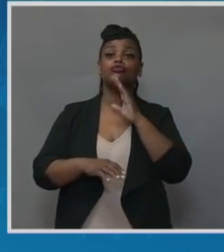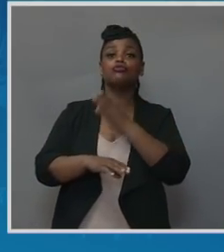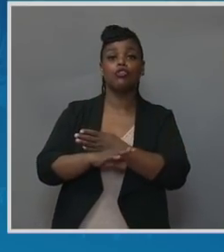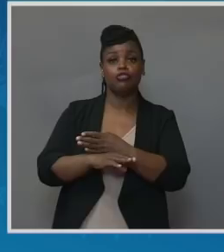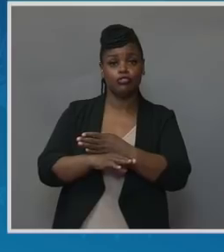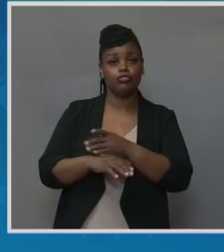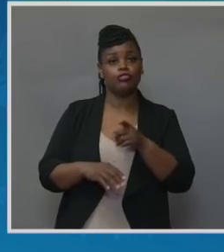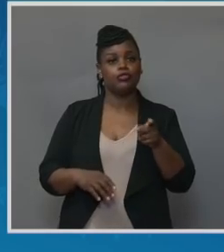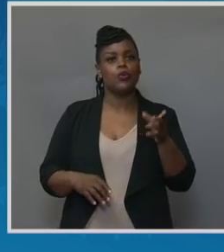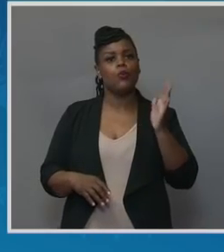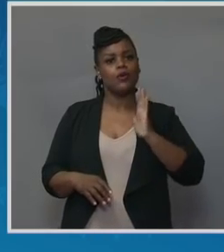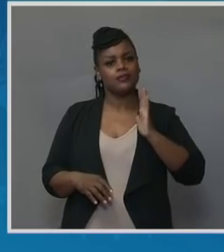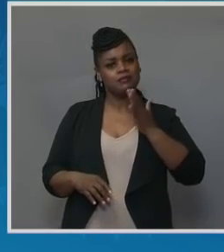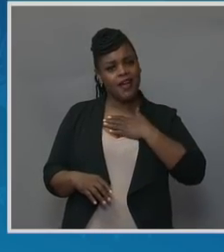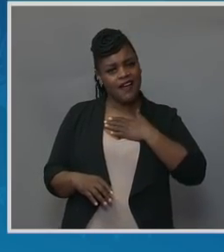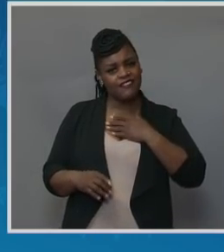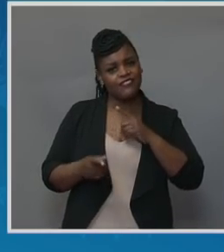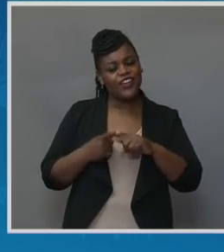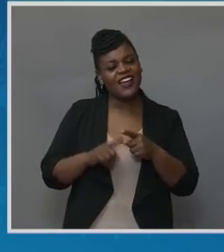friend.